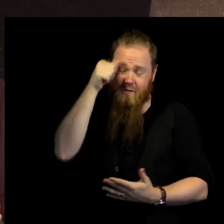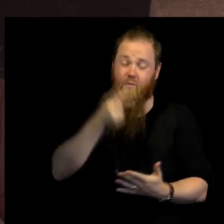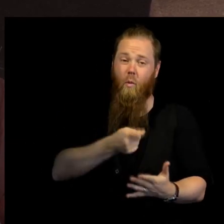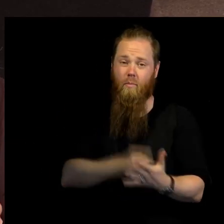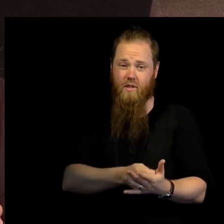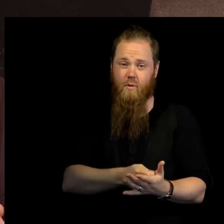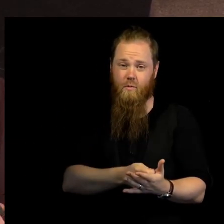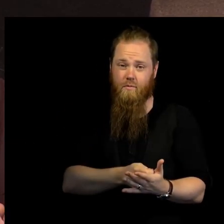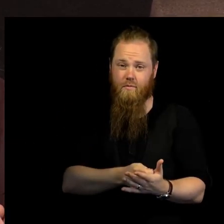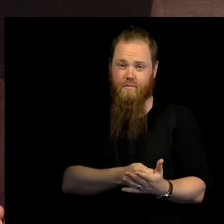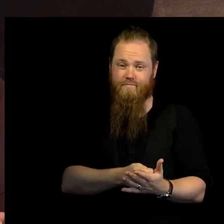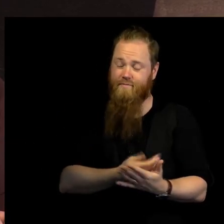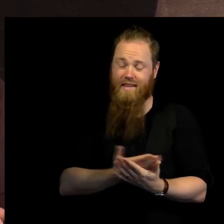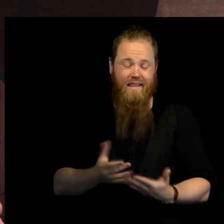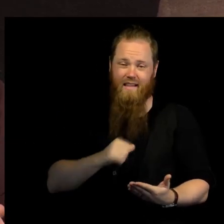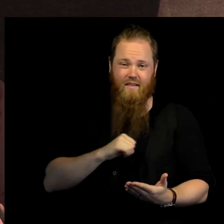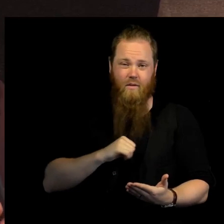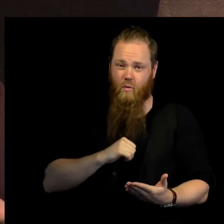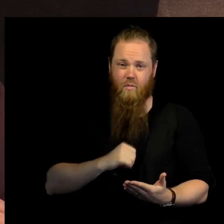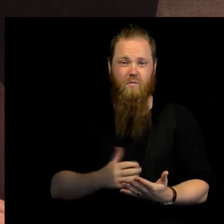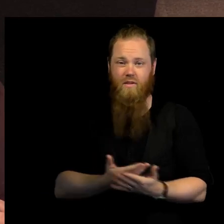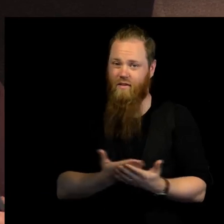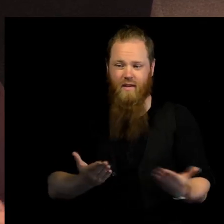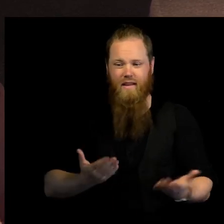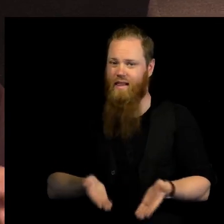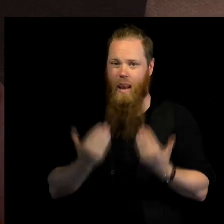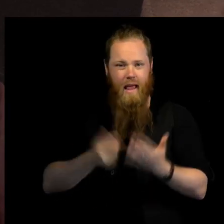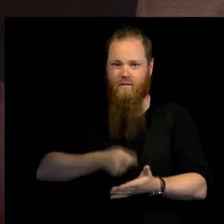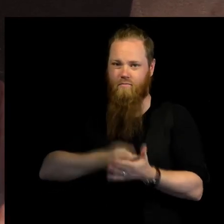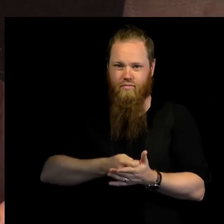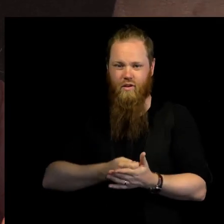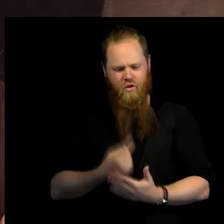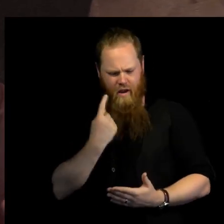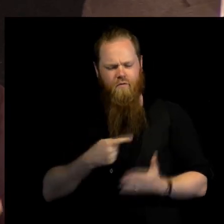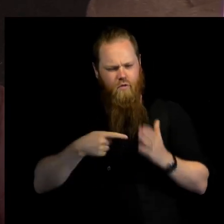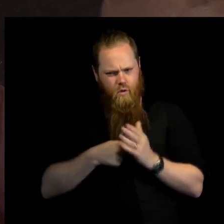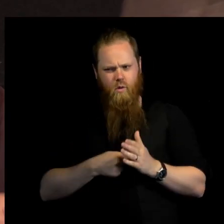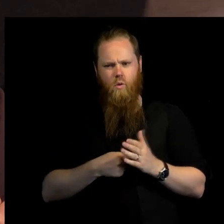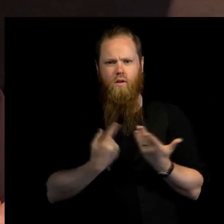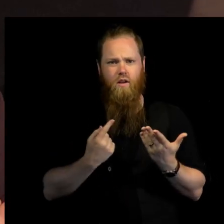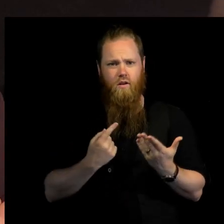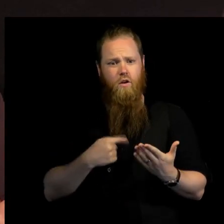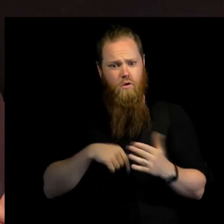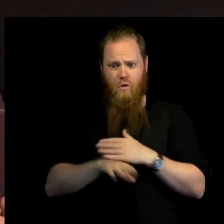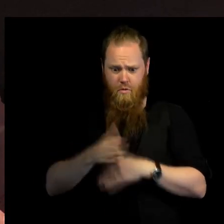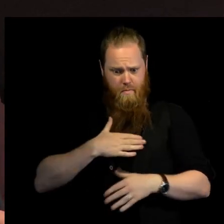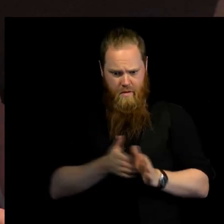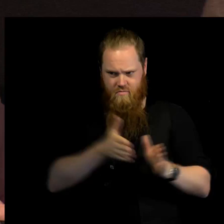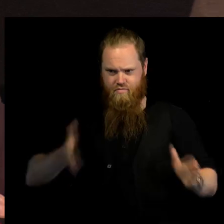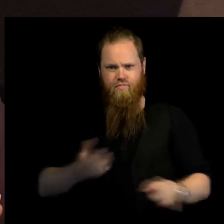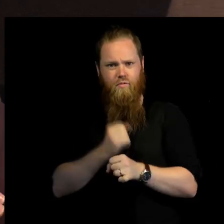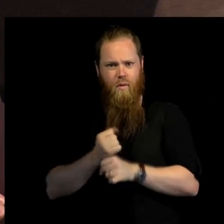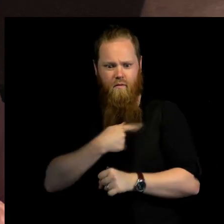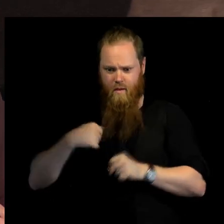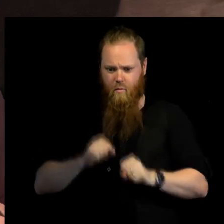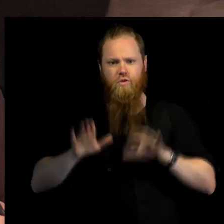it's not one that's taken easily or very often. I think it's the first time in my time in the organization where we have decided to suspend food